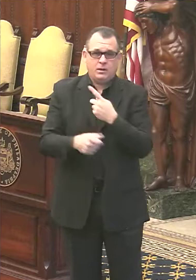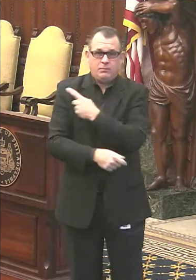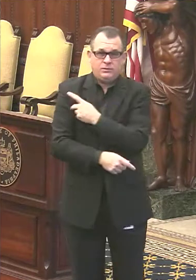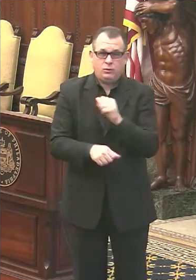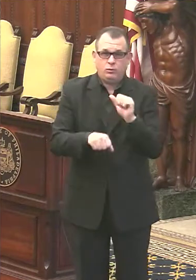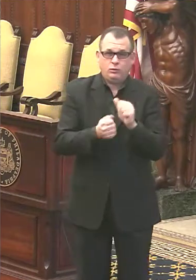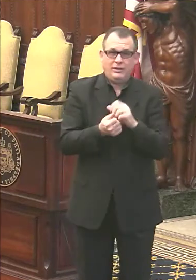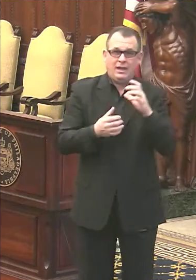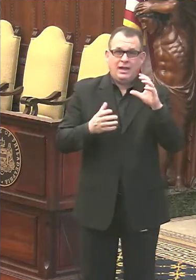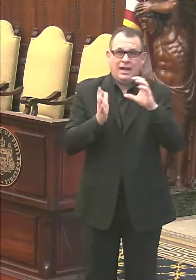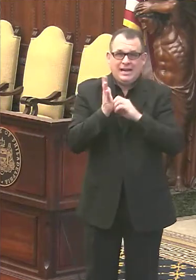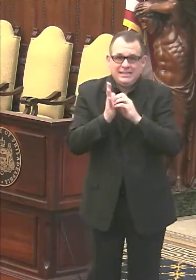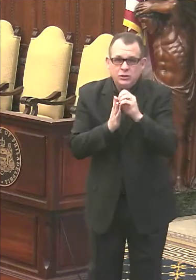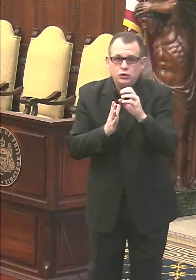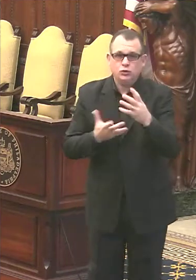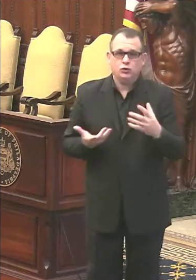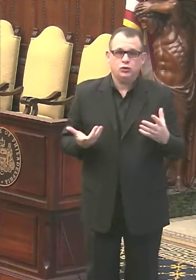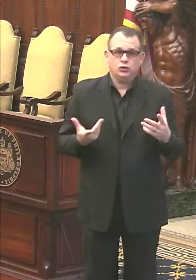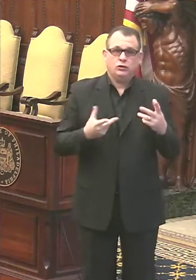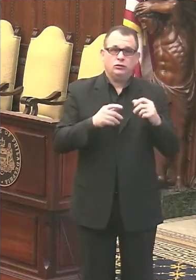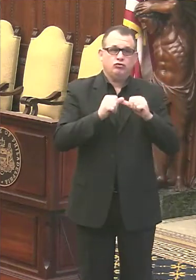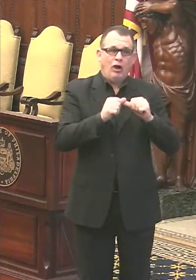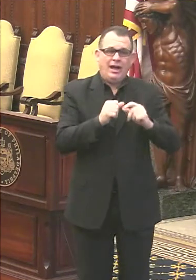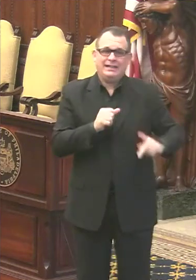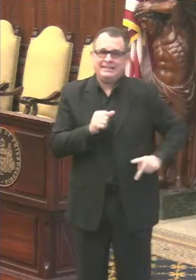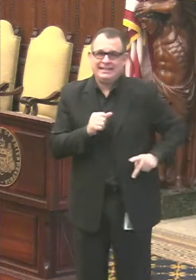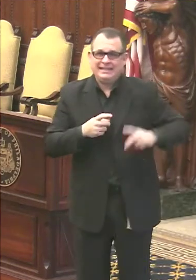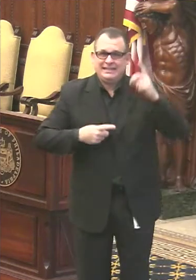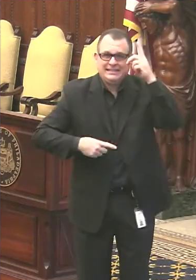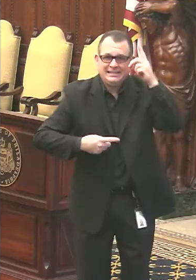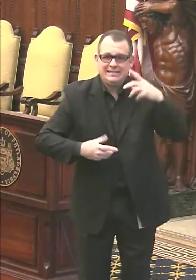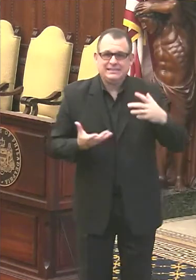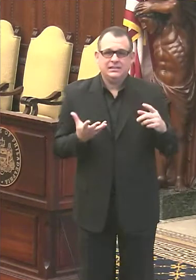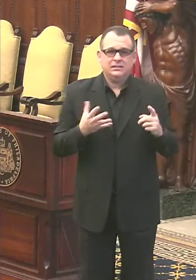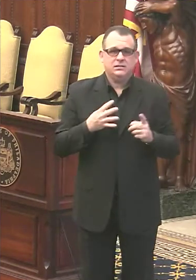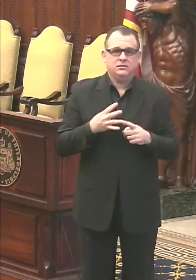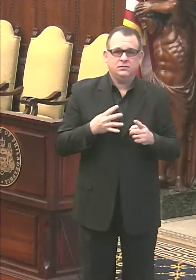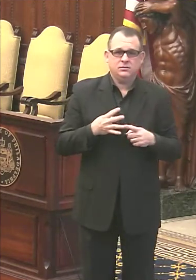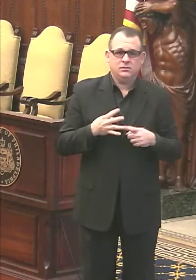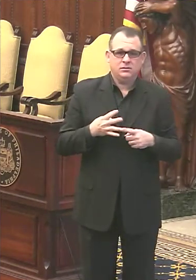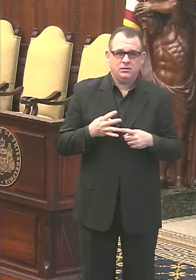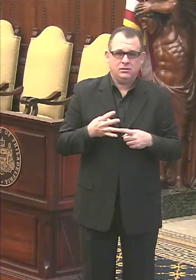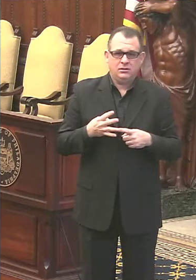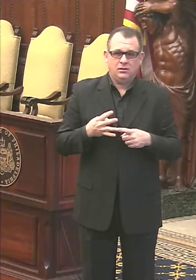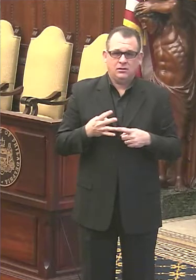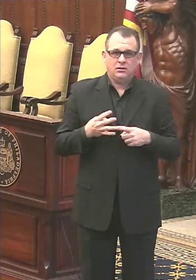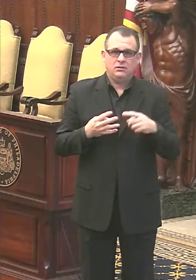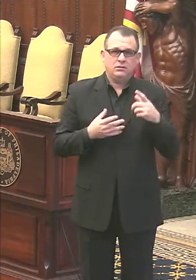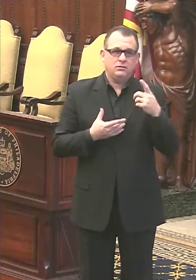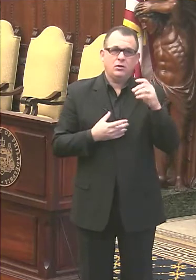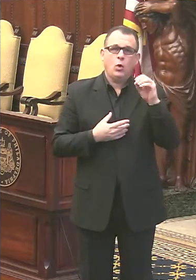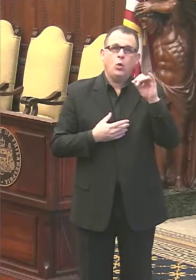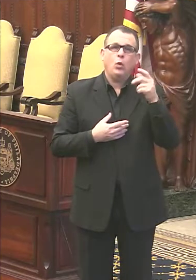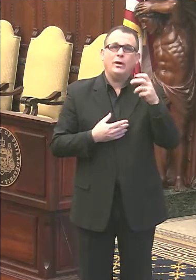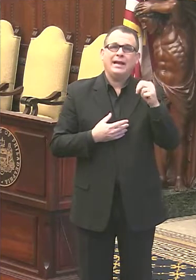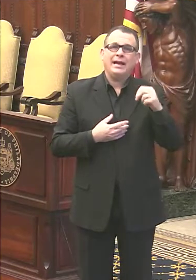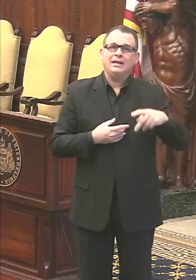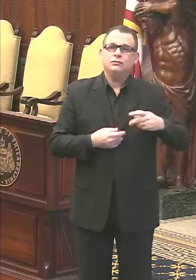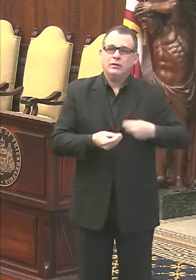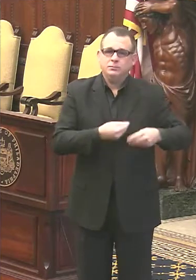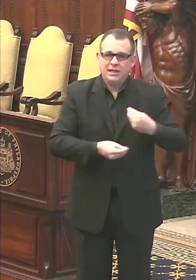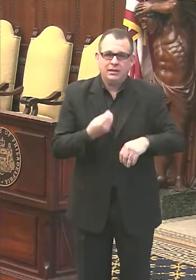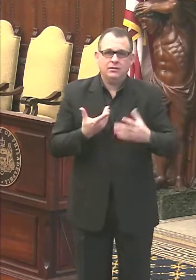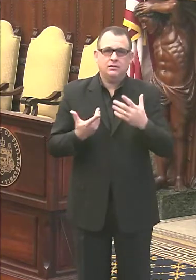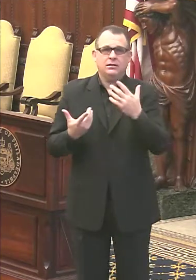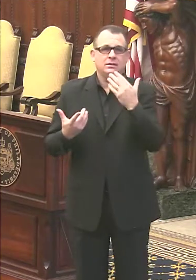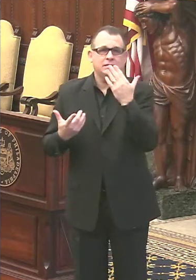patients who have chronic kidney disease, patients who've had an organ transplant, and patients with diabetes mellitus. I should note